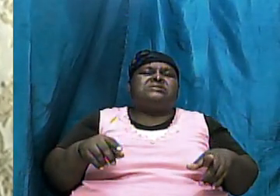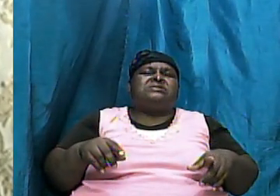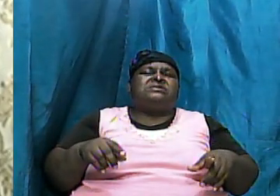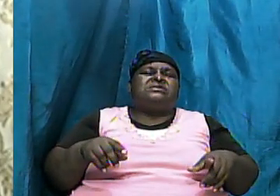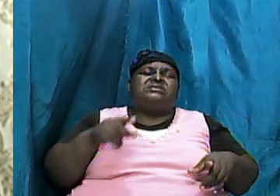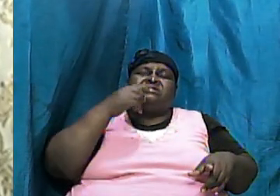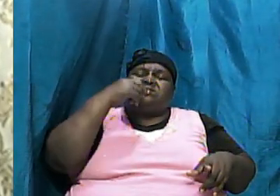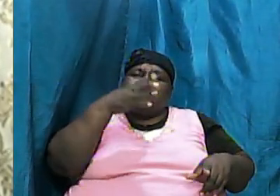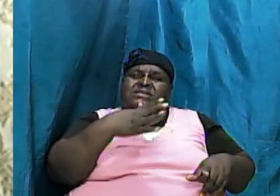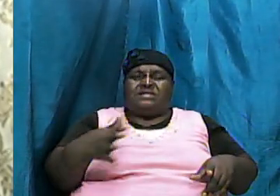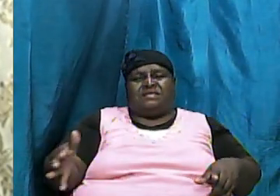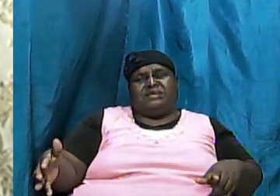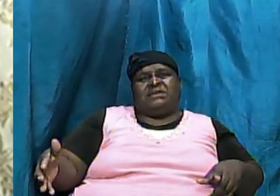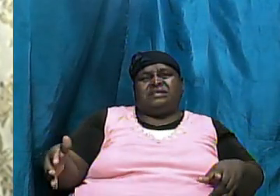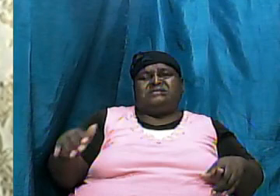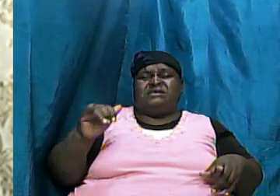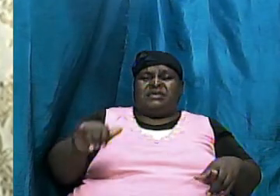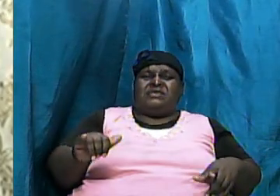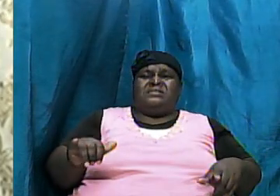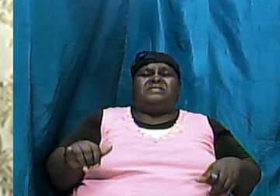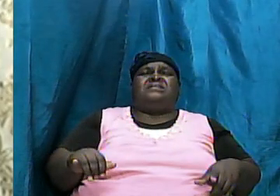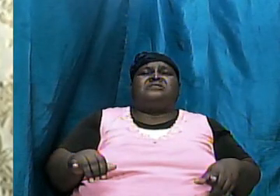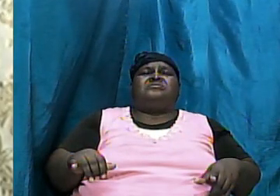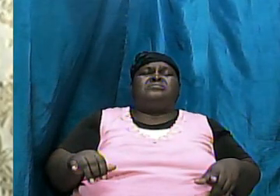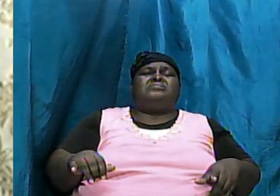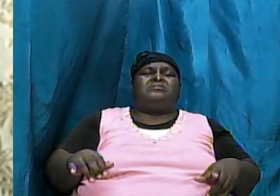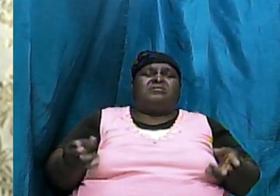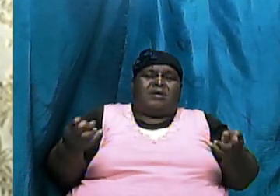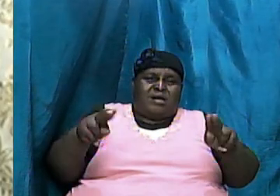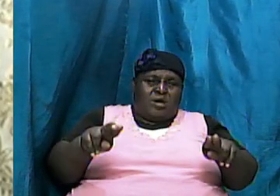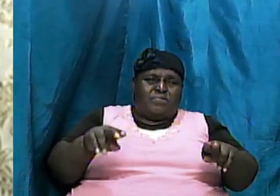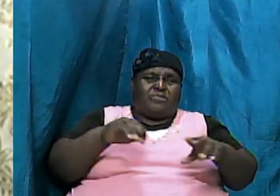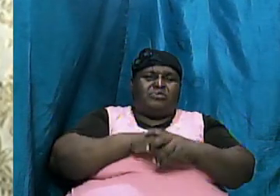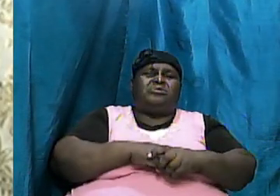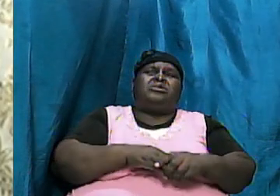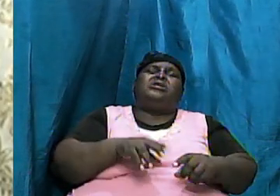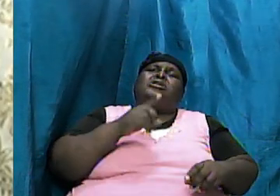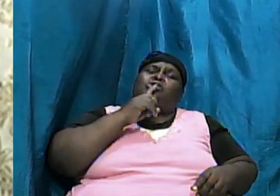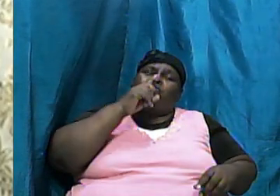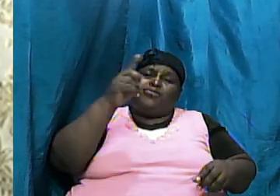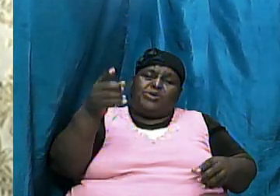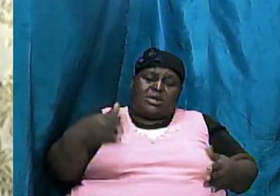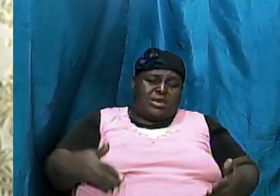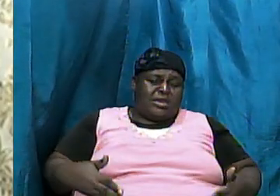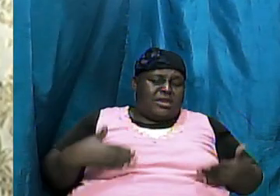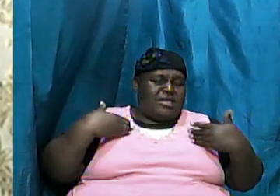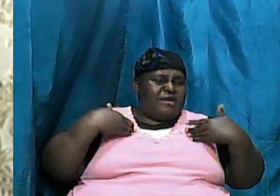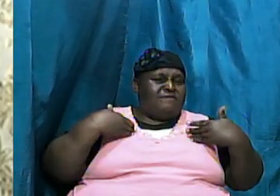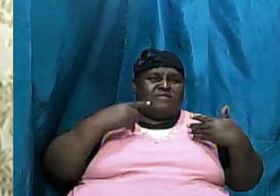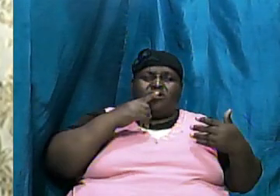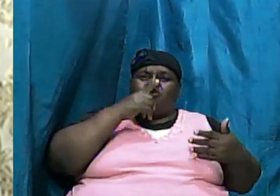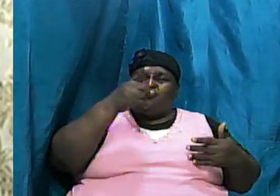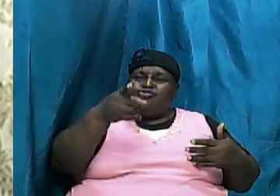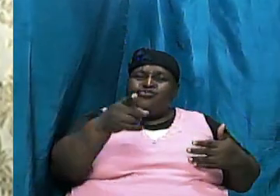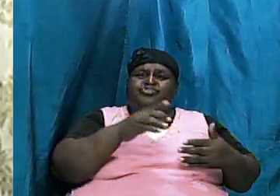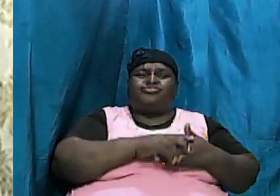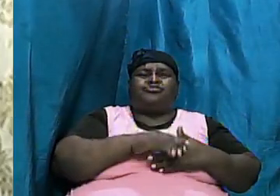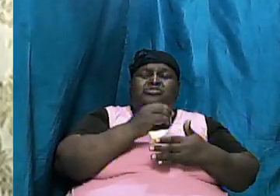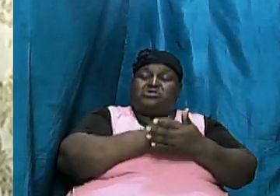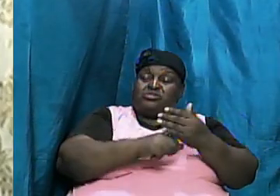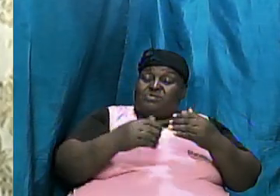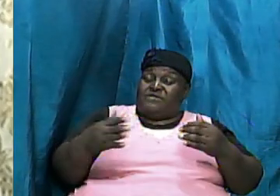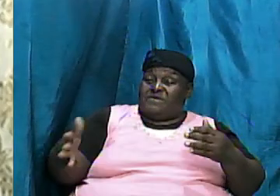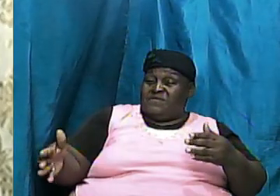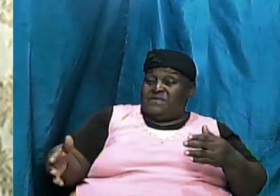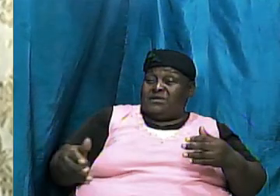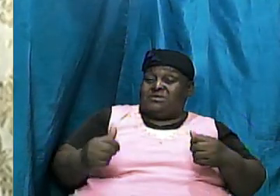that transpired in real life they are factual and if some of the things that Jesus and